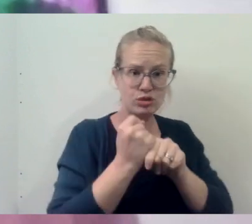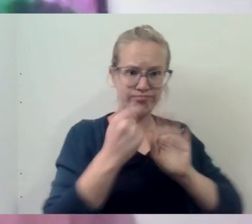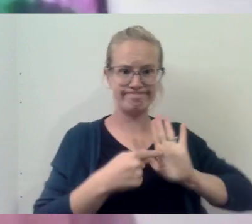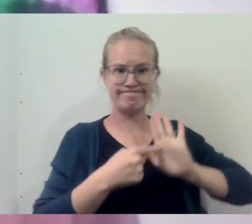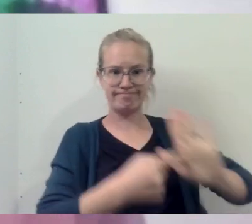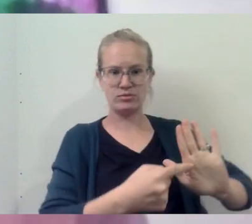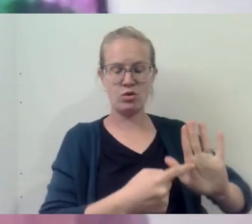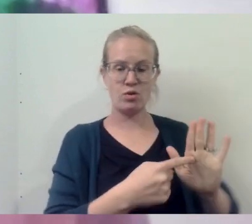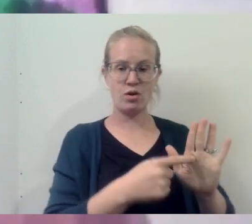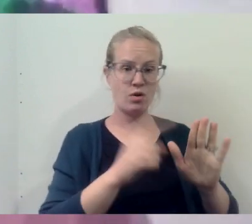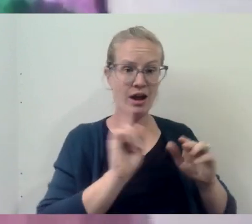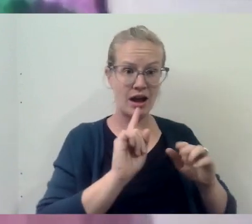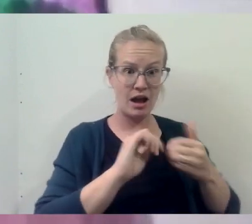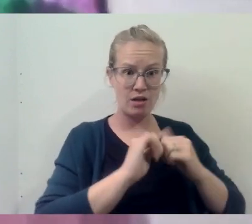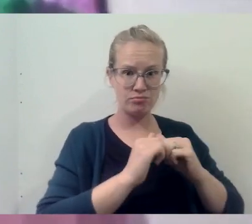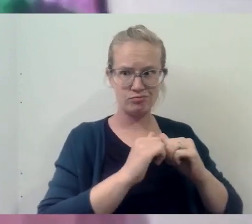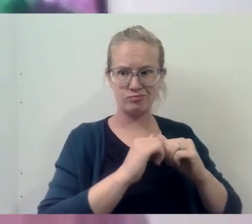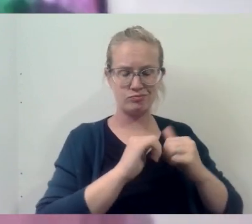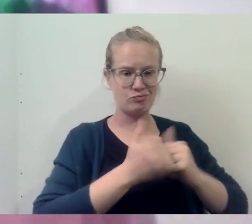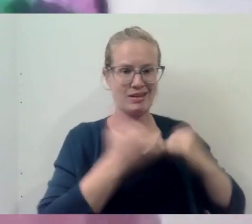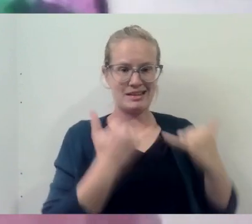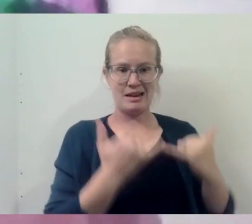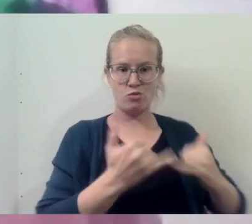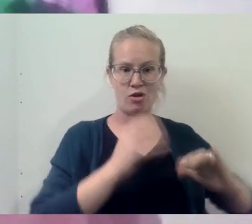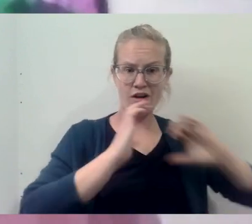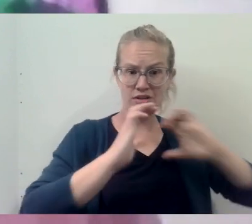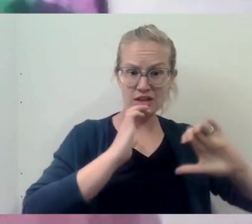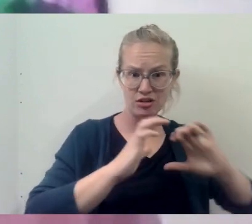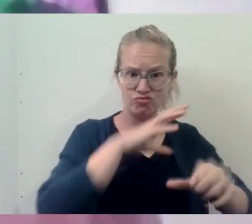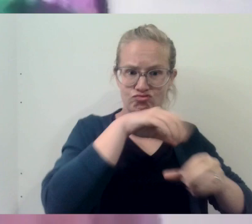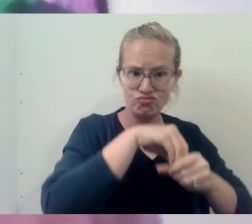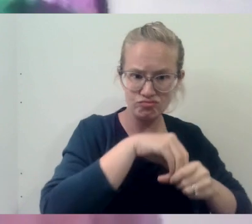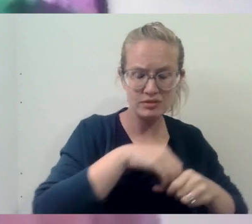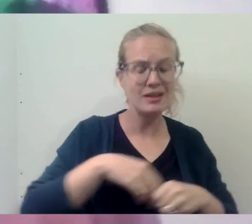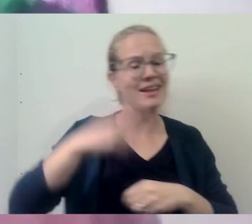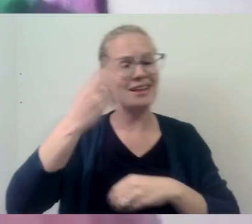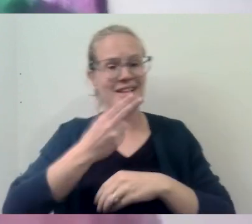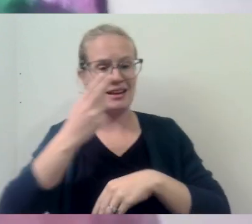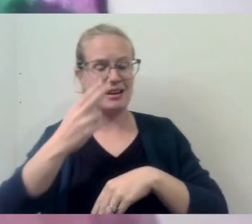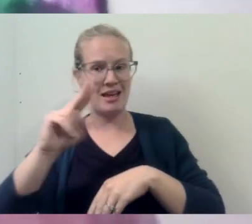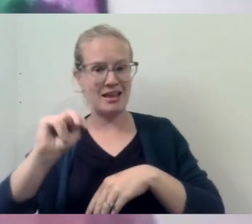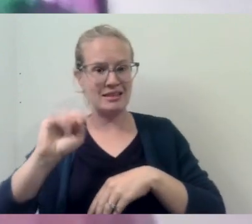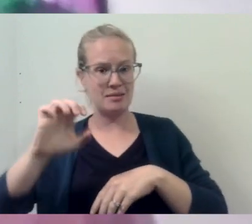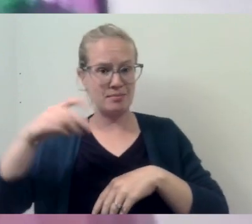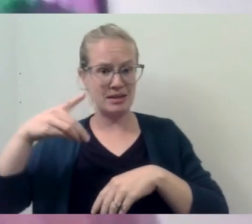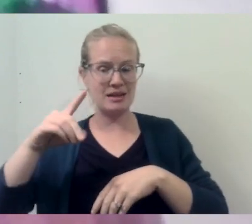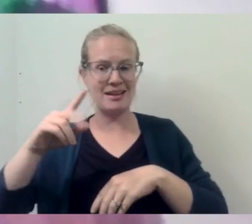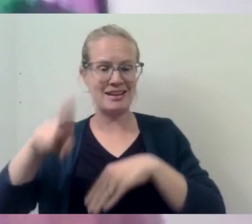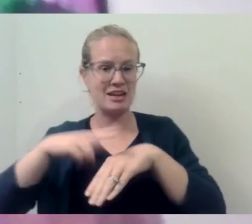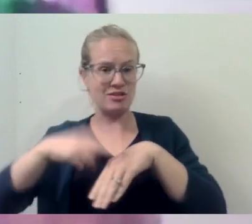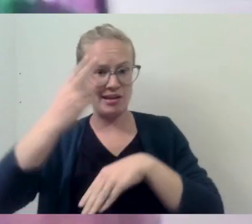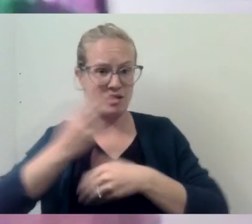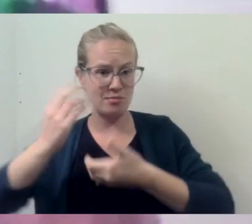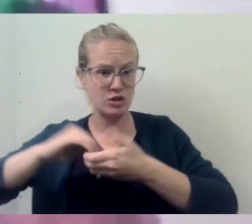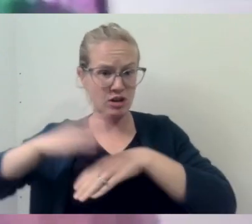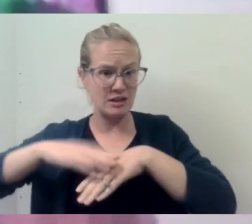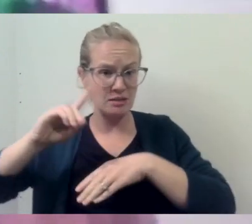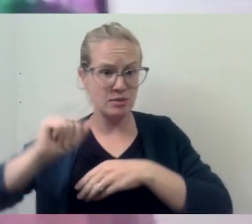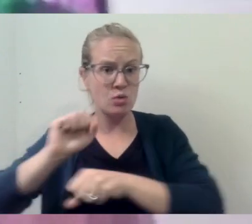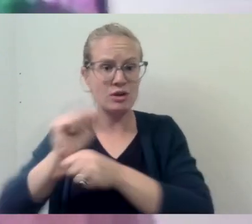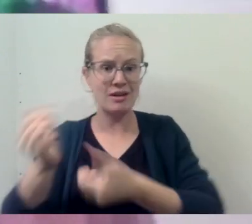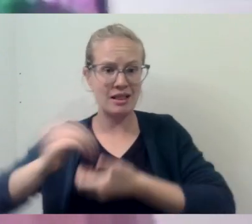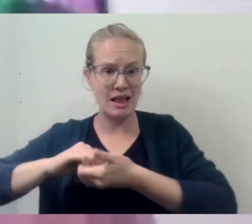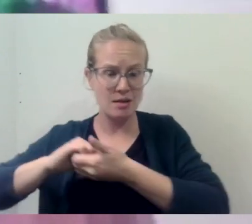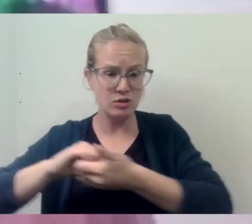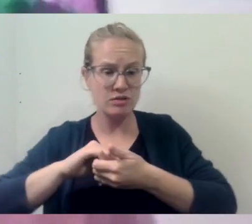bear in contemporary conversations. And the National Catholic Partnership on Disability works collaboratively to ensure